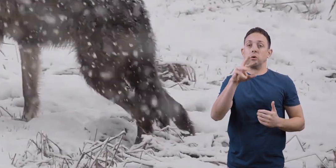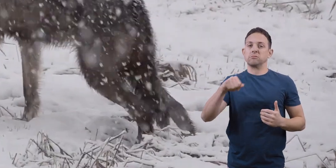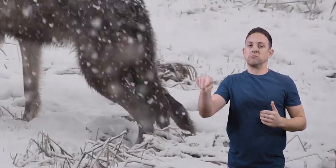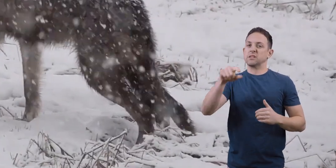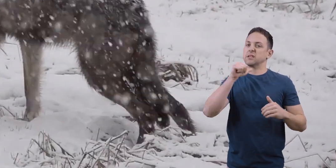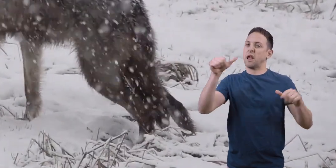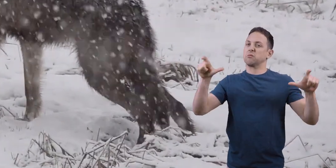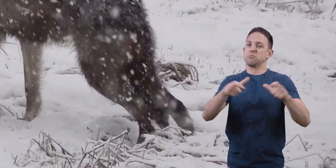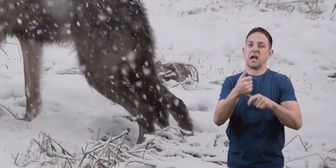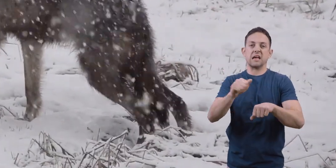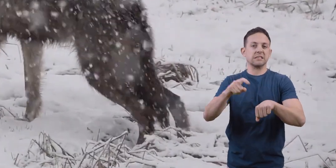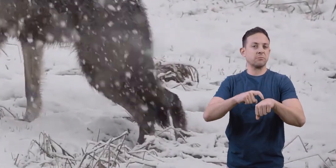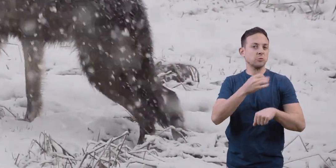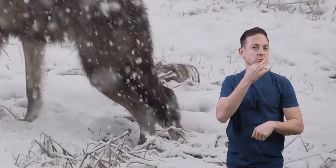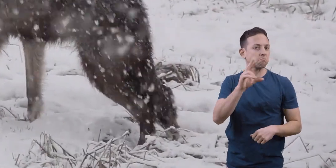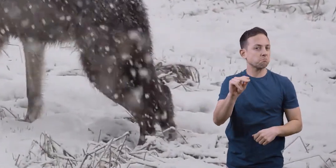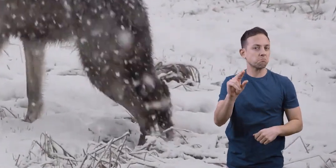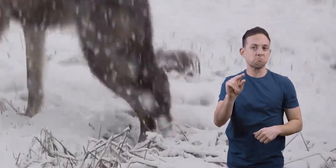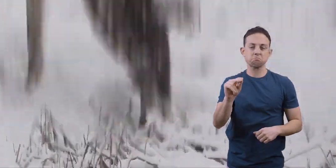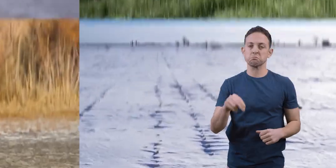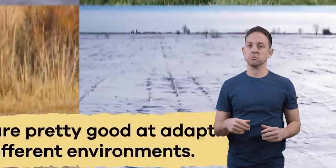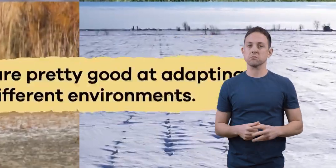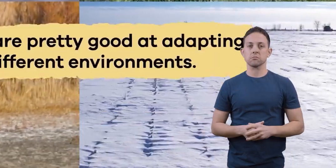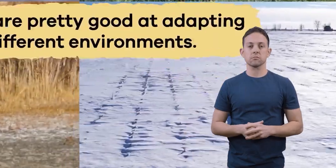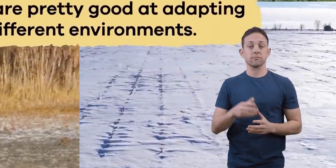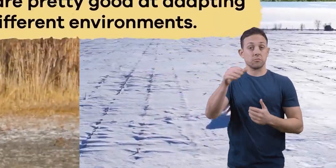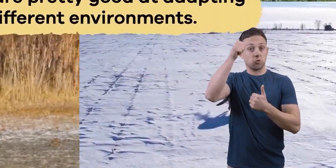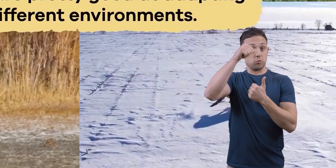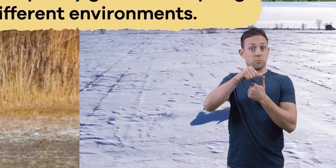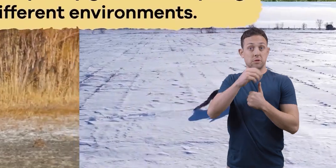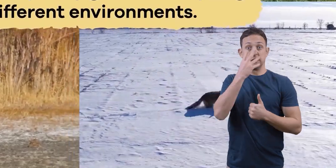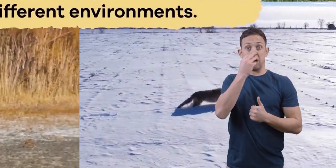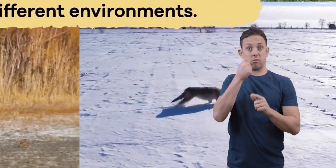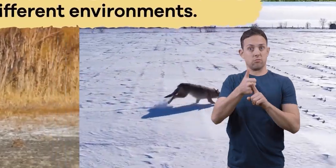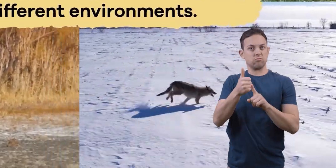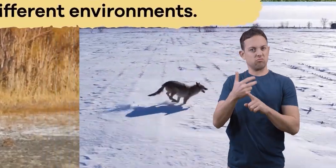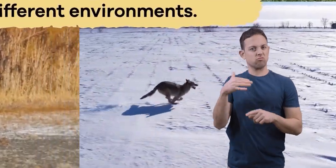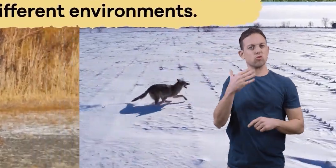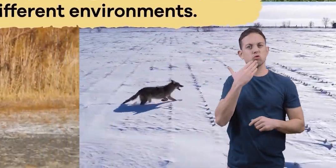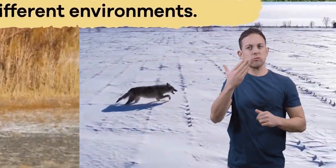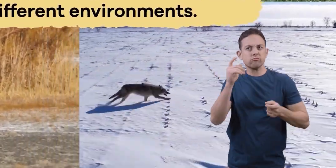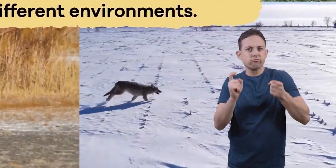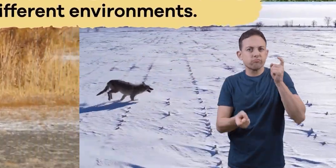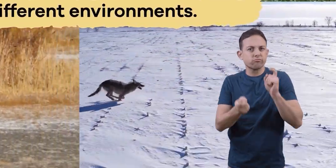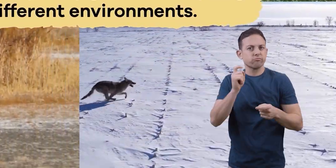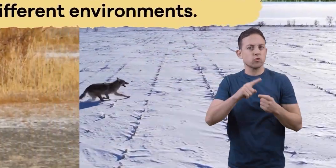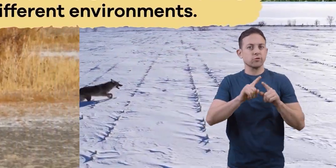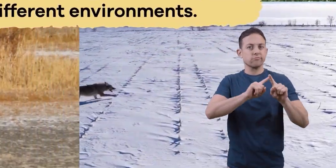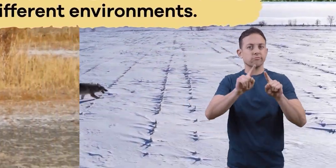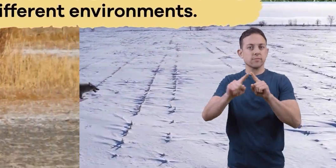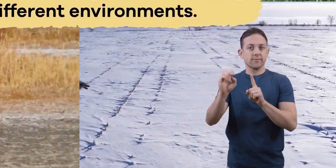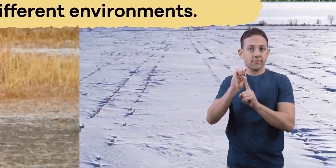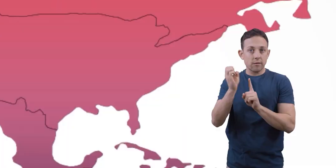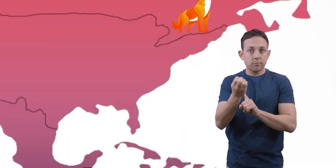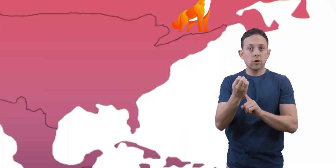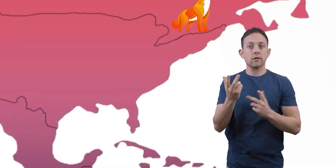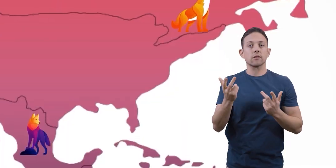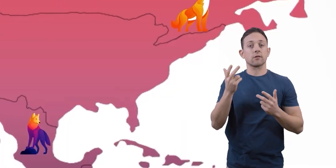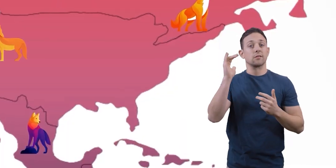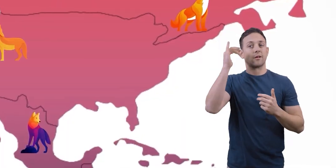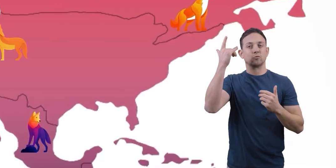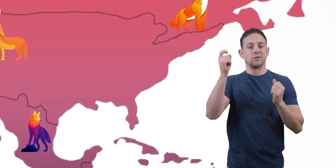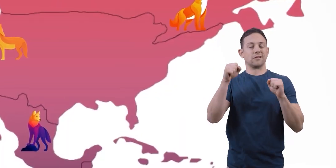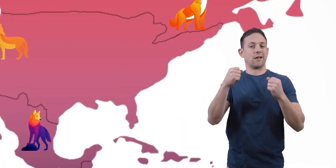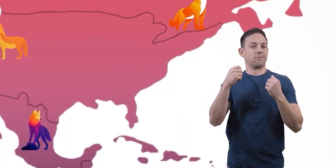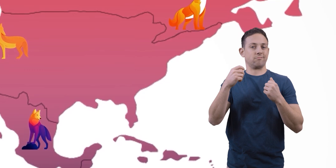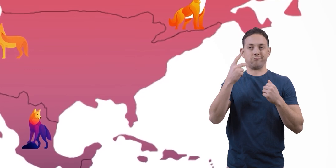that they are not endangered at all. Remember, coyotes are pretty good at adapting to different environments, which is